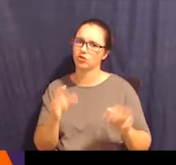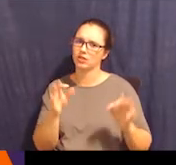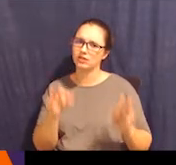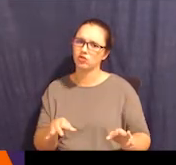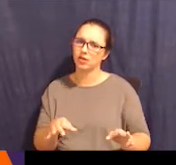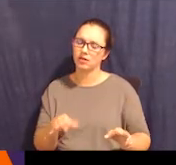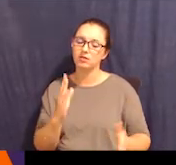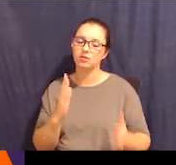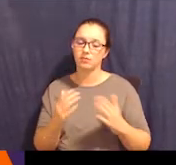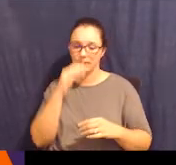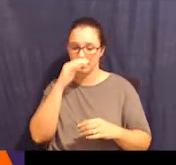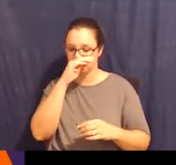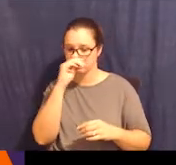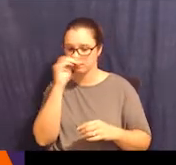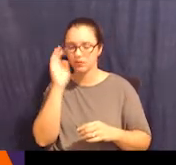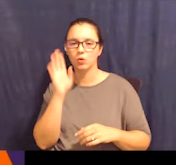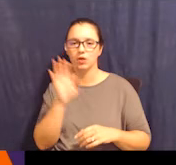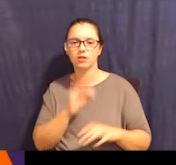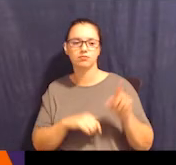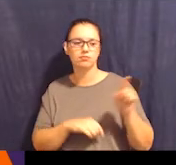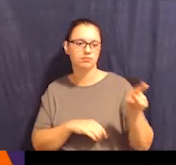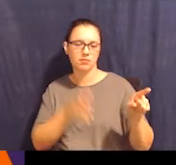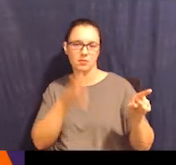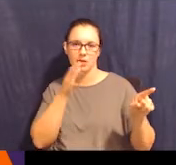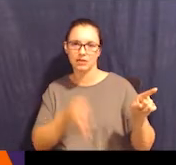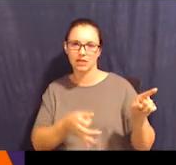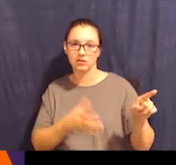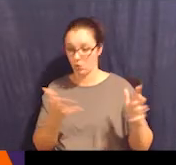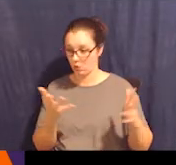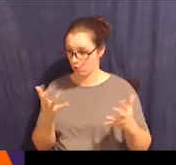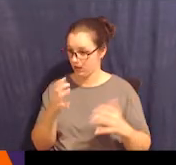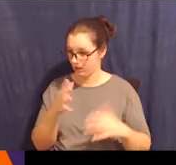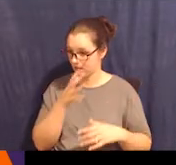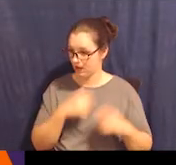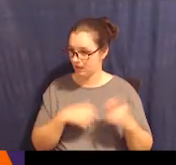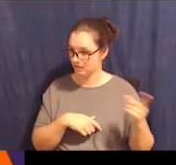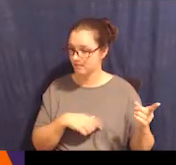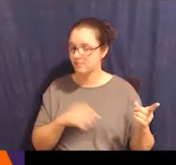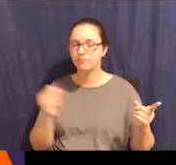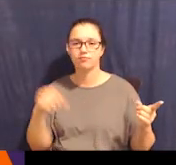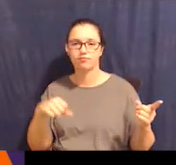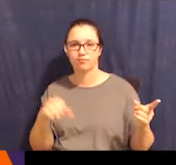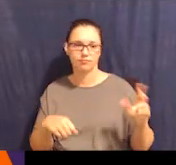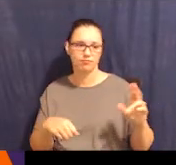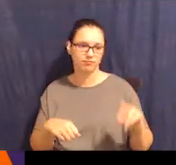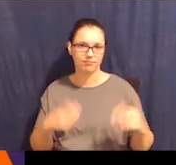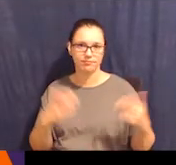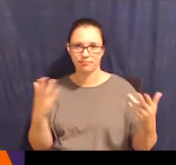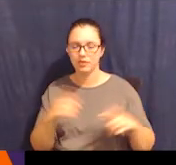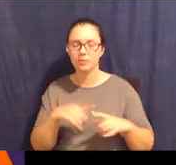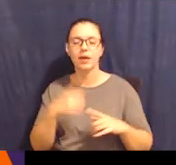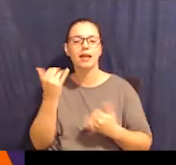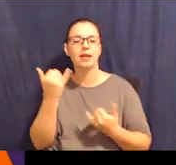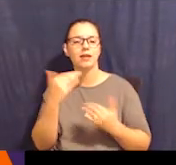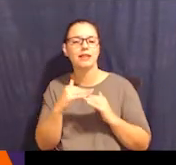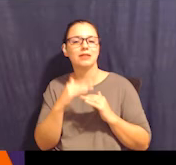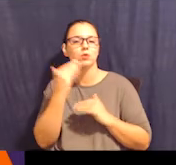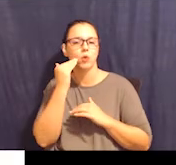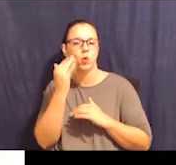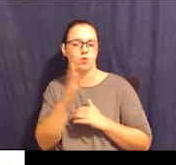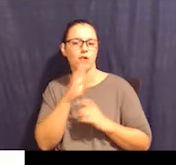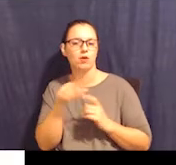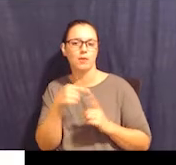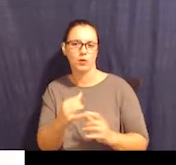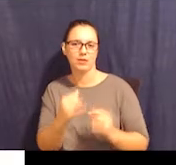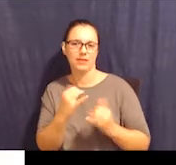oh, you want your mom? They might say yes. They might say no, but we know we're talking about the same thing. So I'll show you a little video of how this tool actually